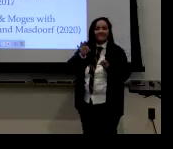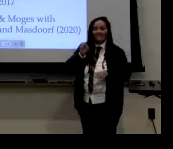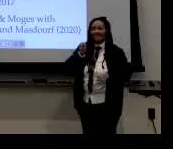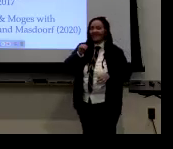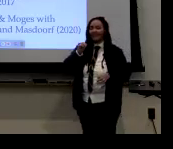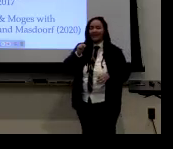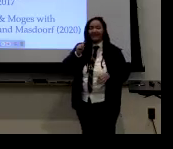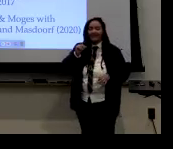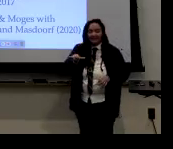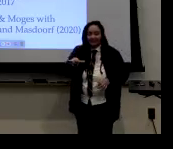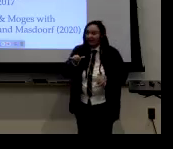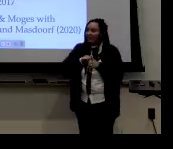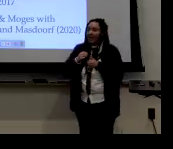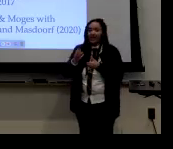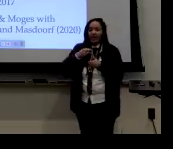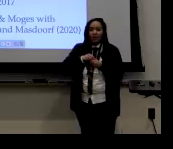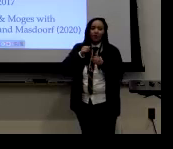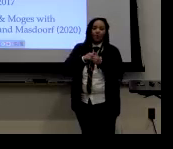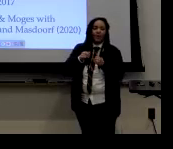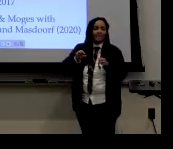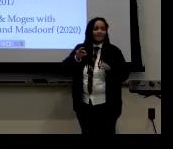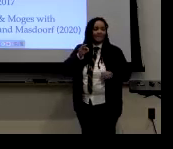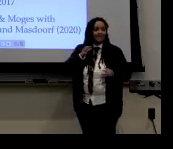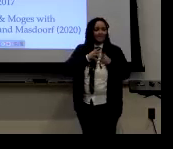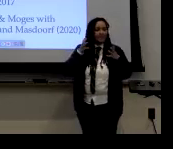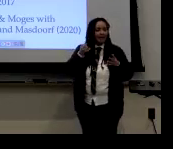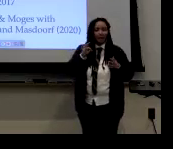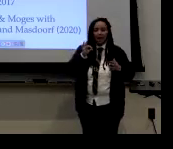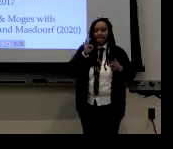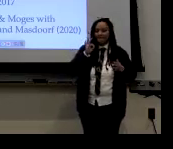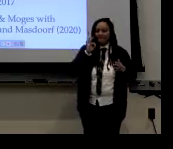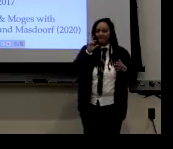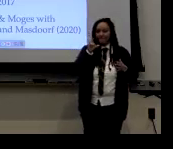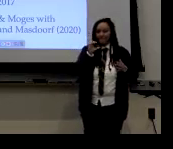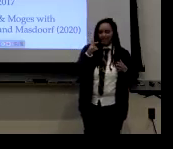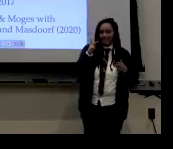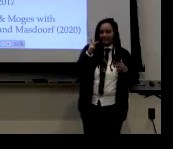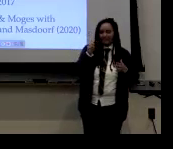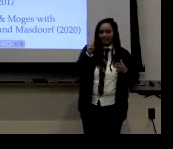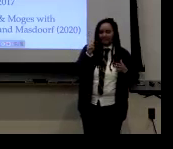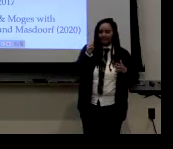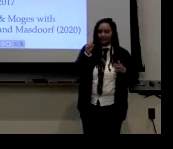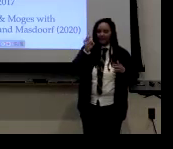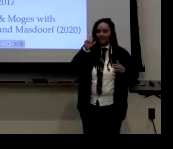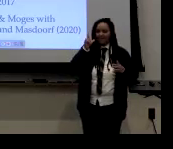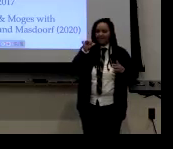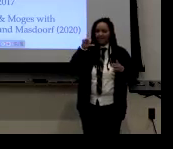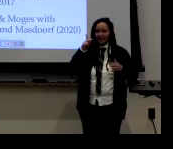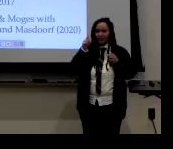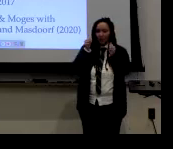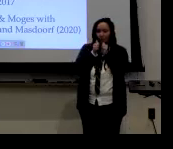gender markings is what that work is about. You know, a lot of